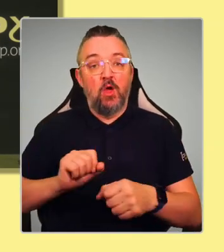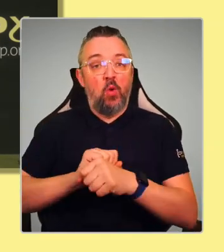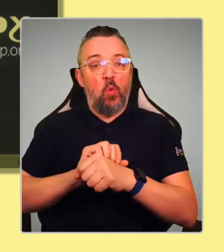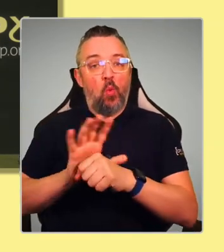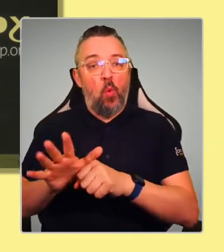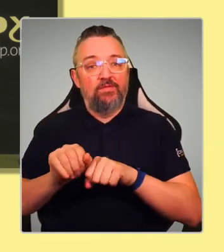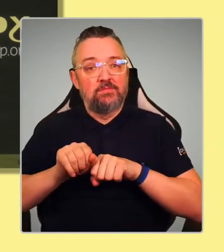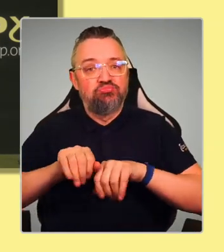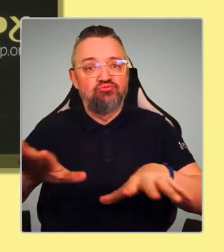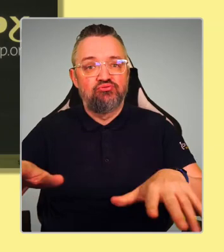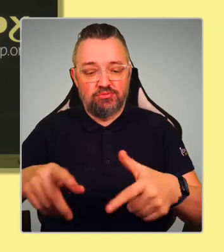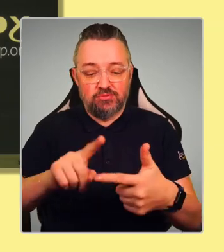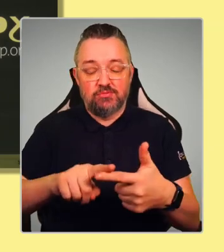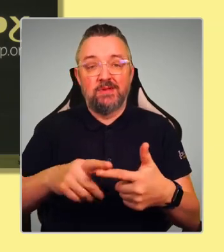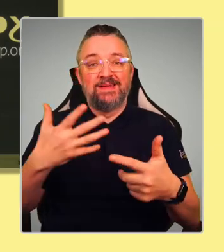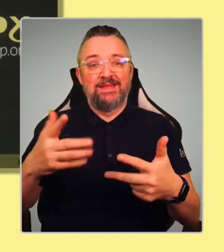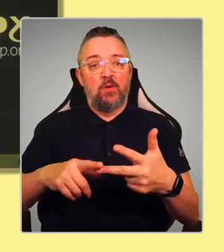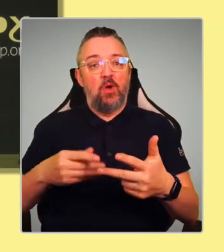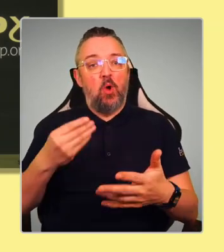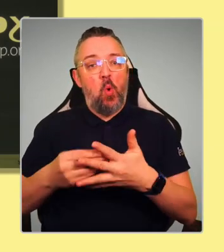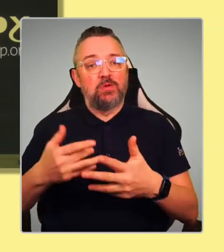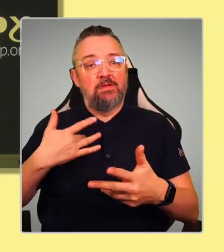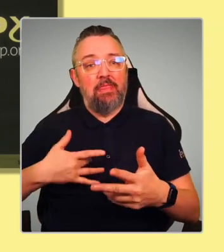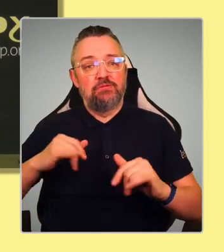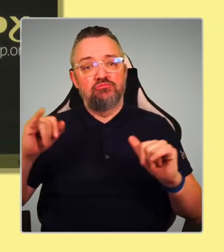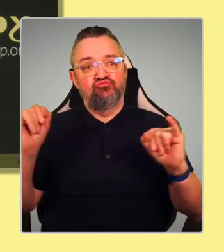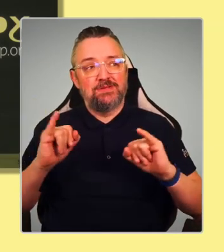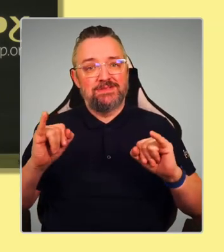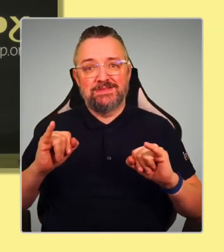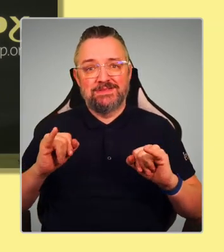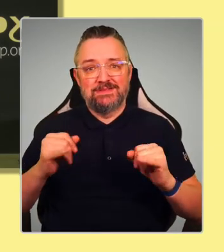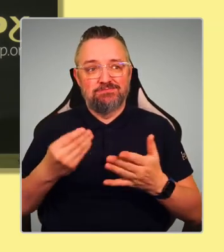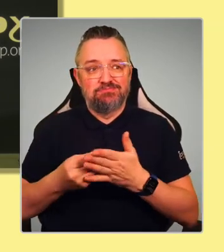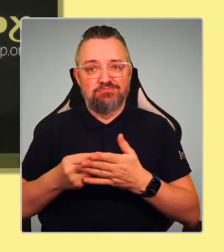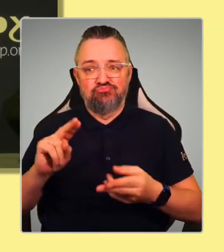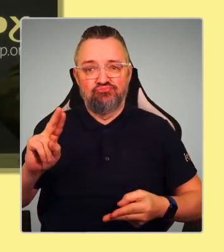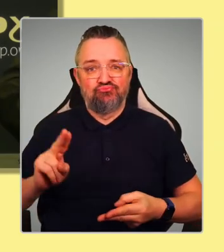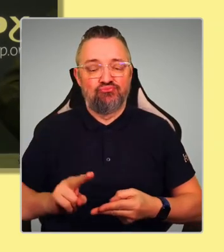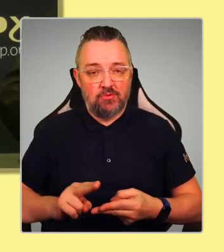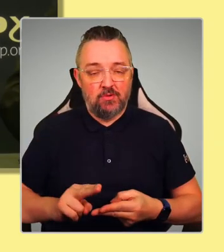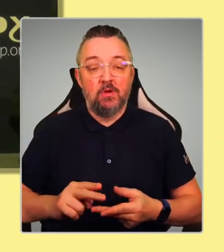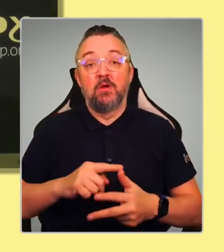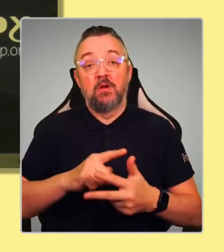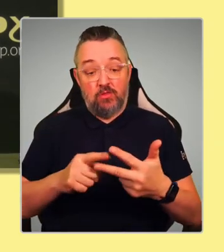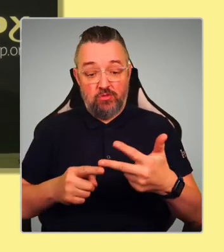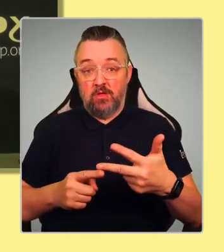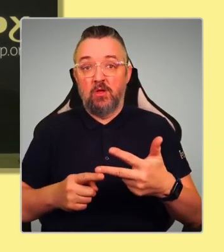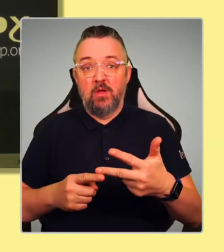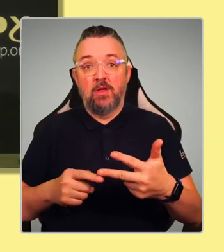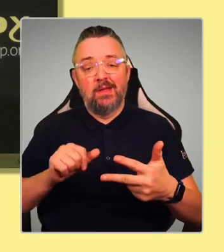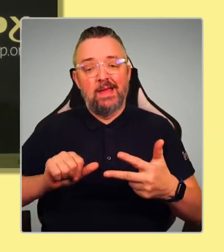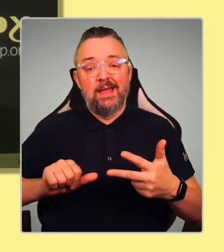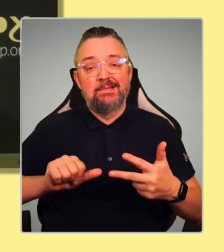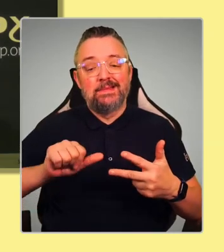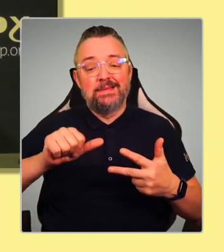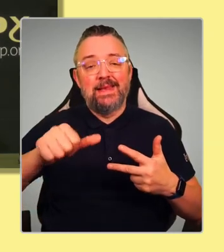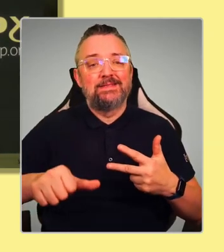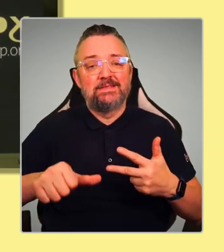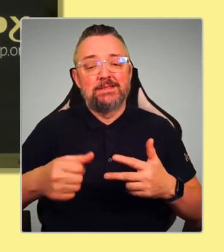teeth of a cost living crisis. And we also need to be clear about what the next steps are to get to independence.